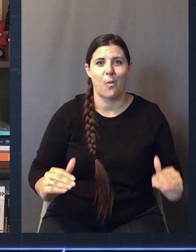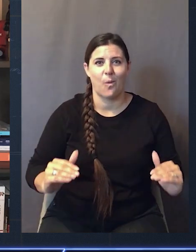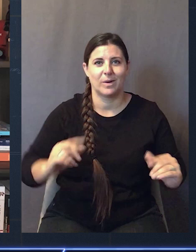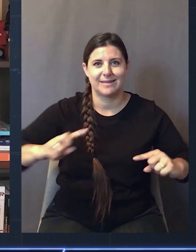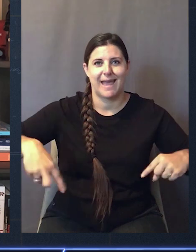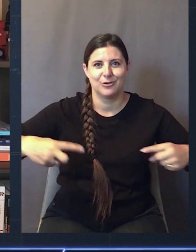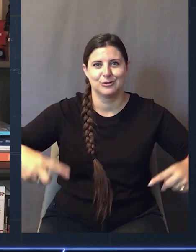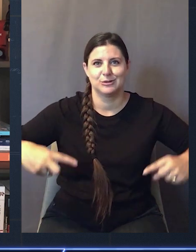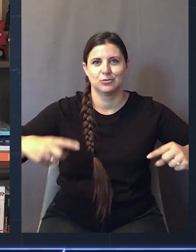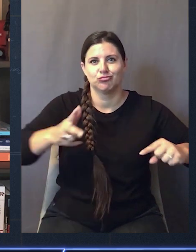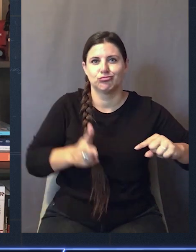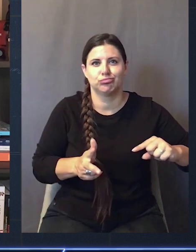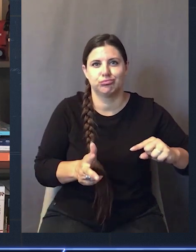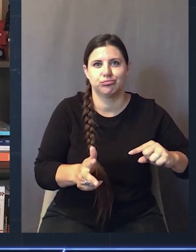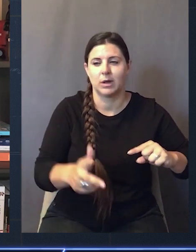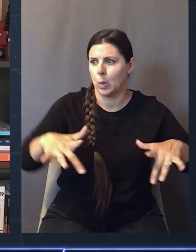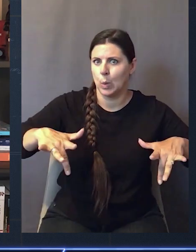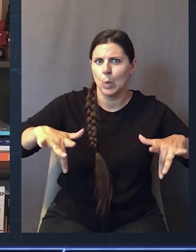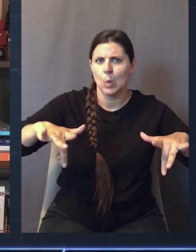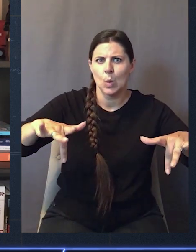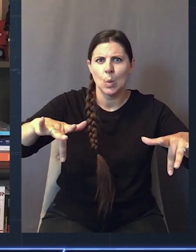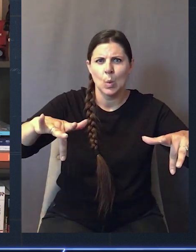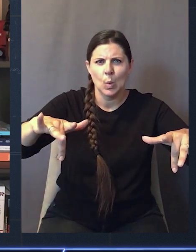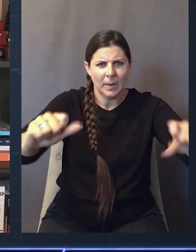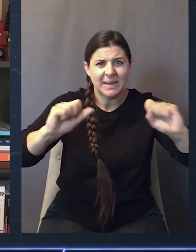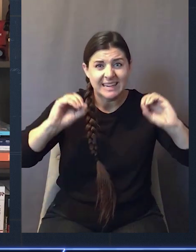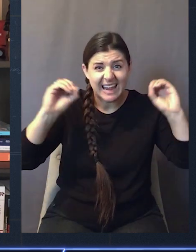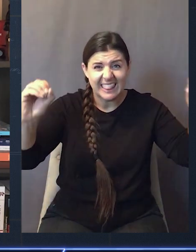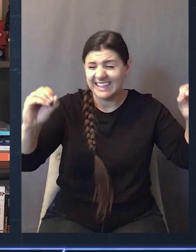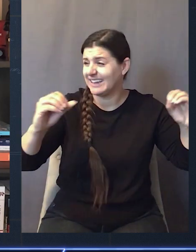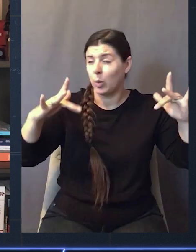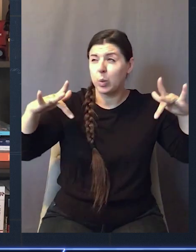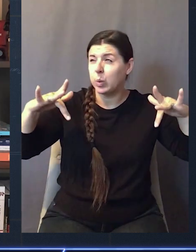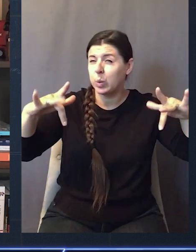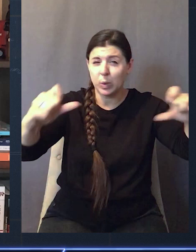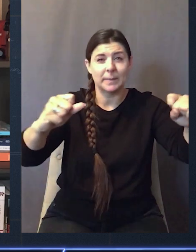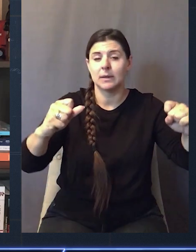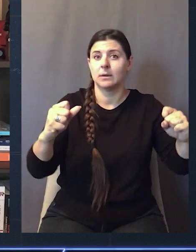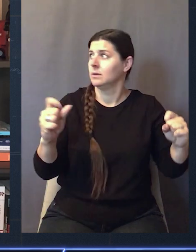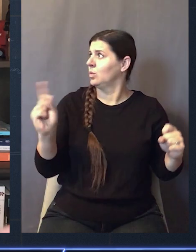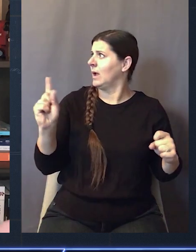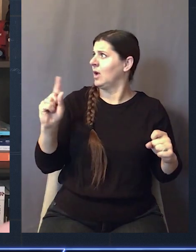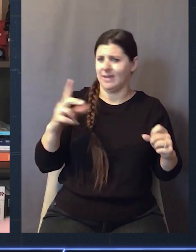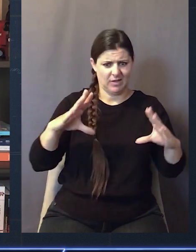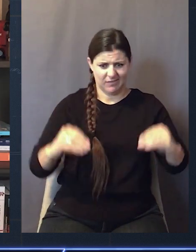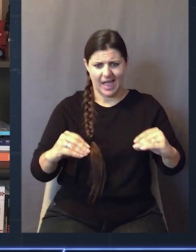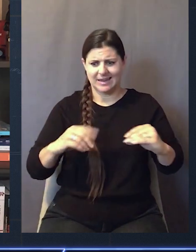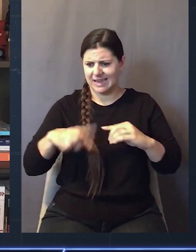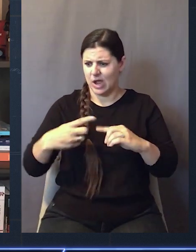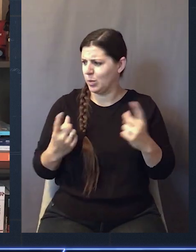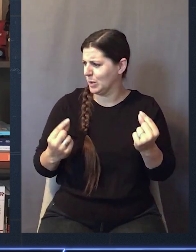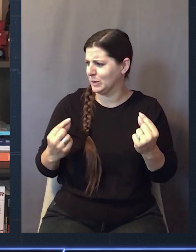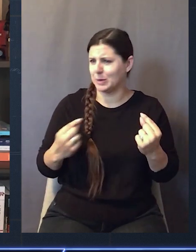awesome low-profile tires. I'm here in Nowheresville, Texas, hundreds of miles between gas stations. I have no